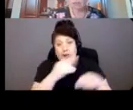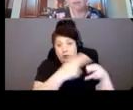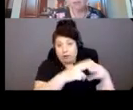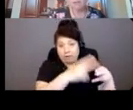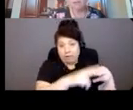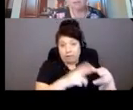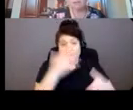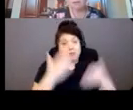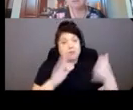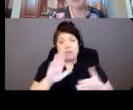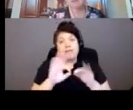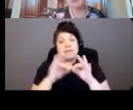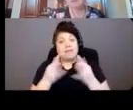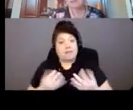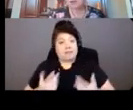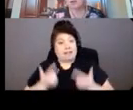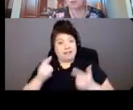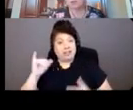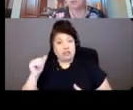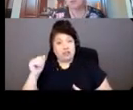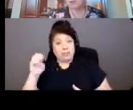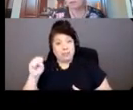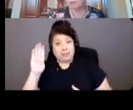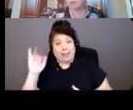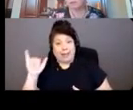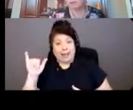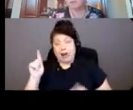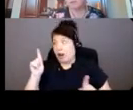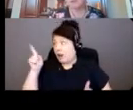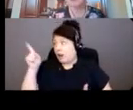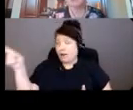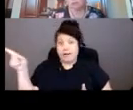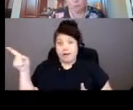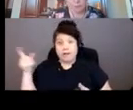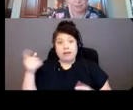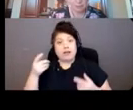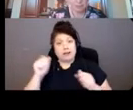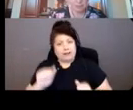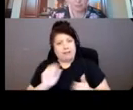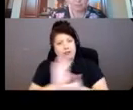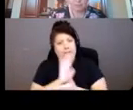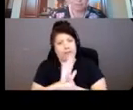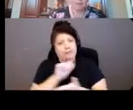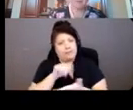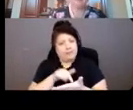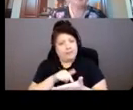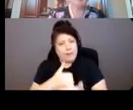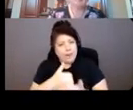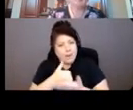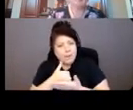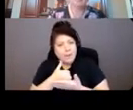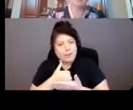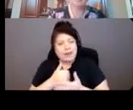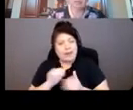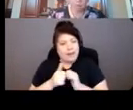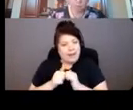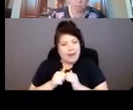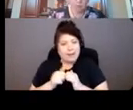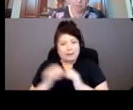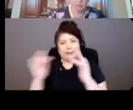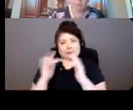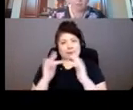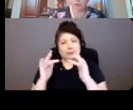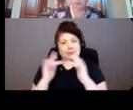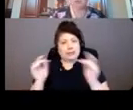on James Bay. So using this document can help you in more ways. Continue to